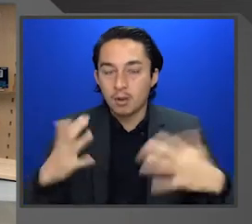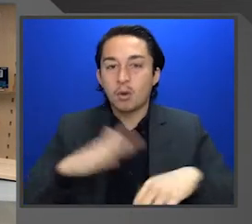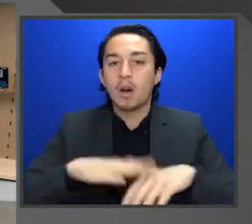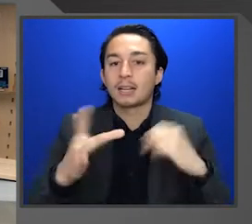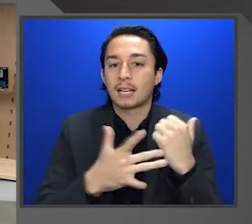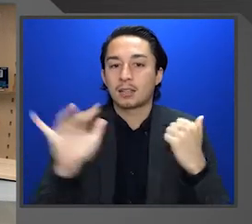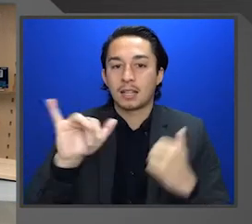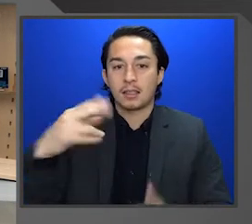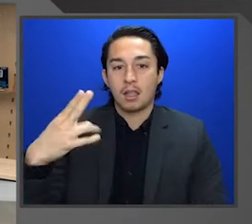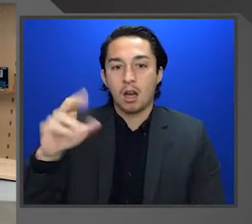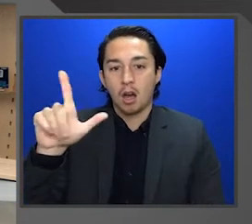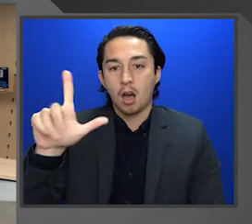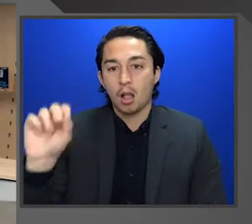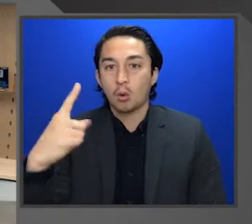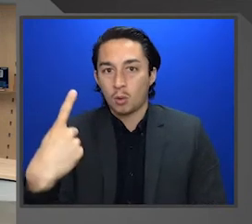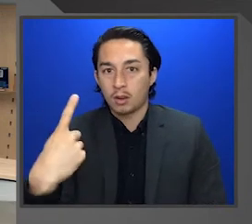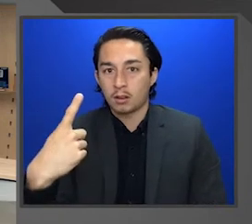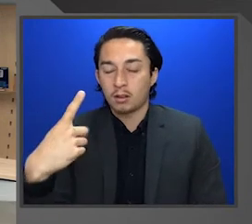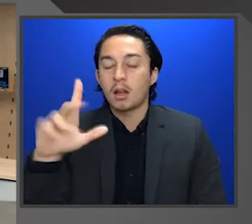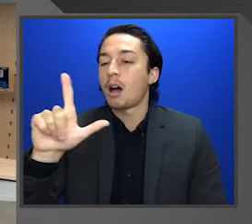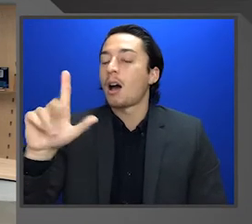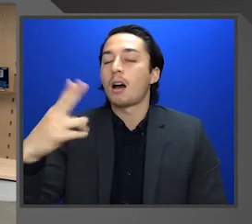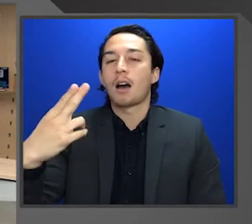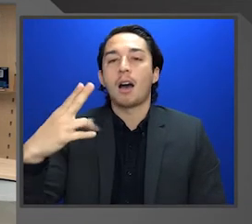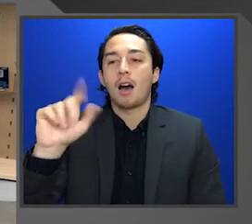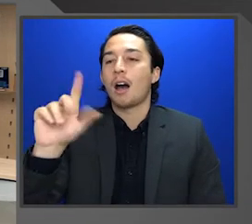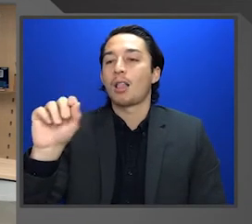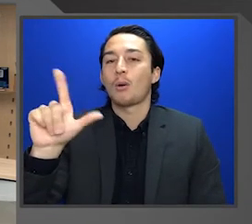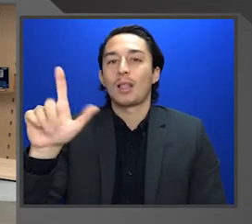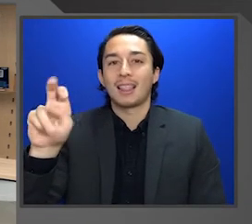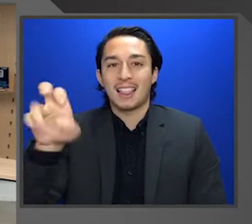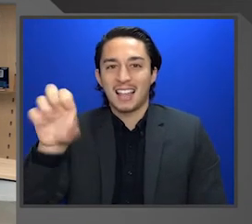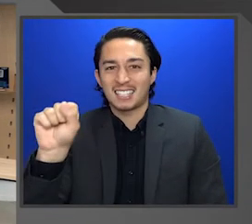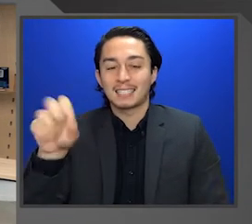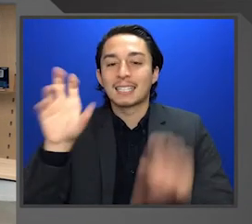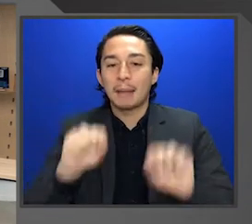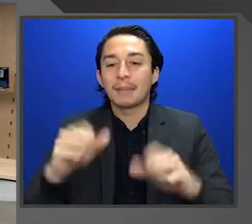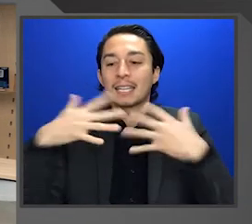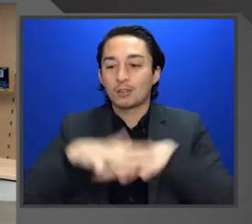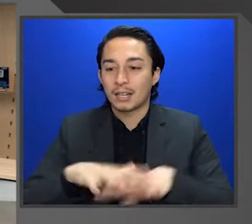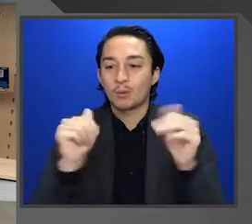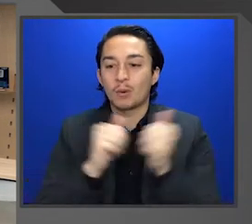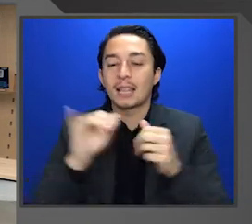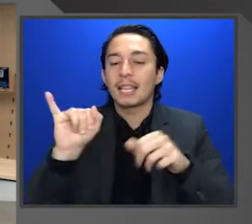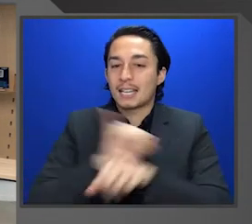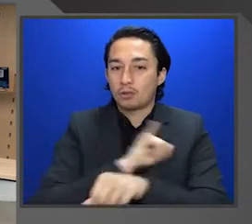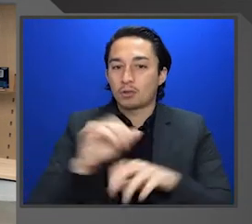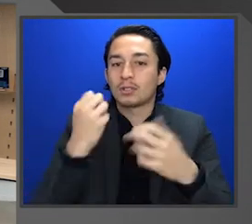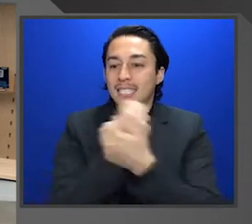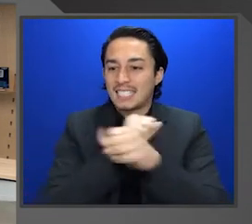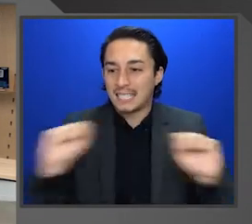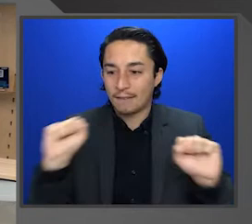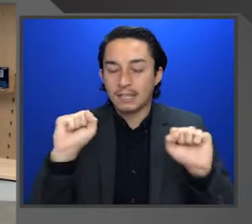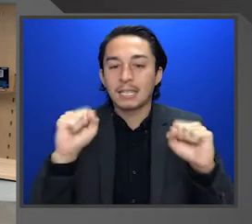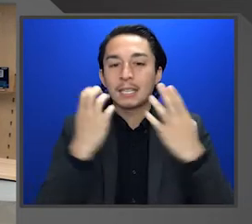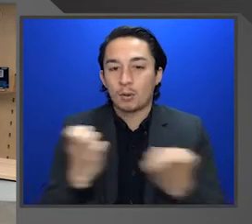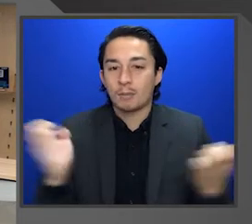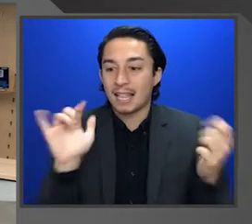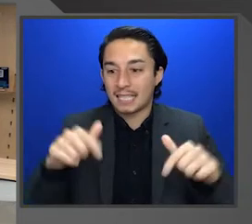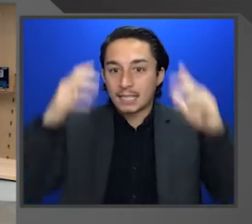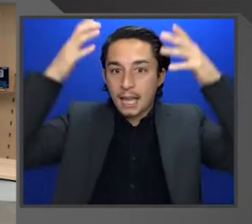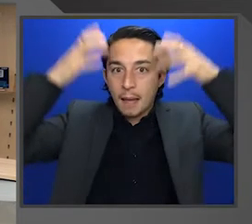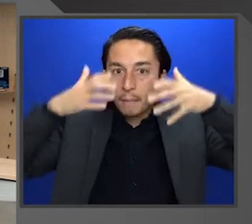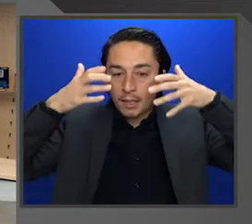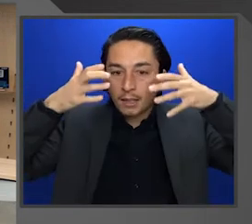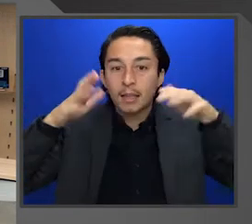on technology such as the HoloLens. HoloLens can be integrated with industrial safety equipment